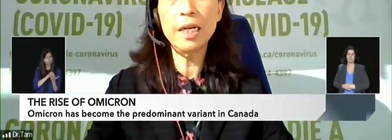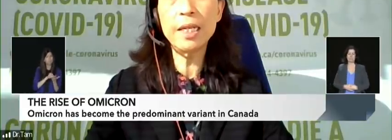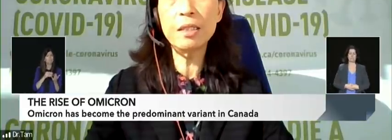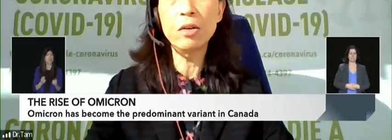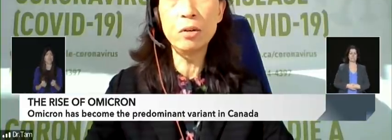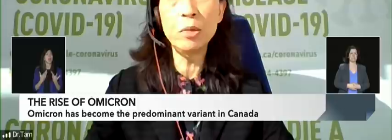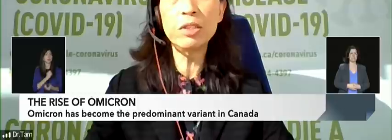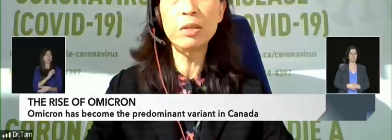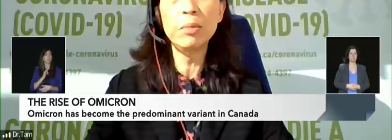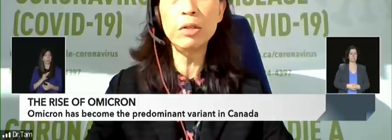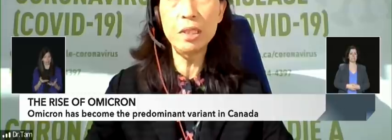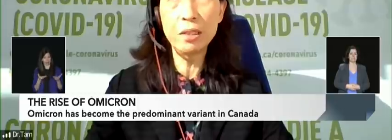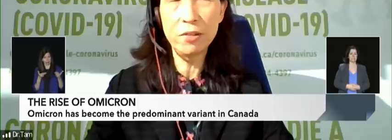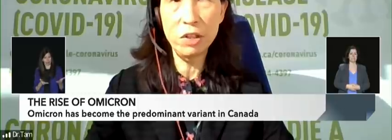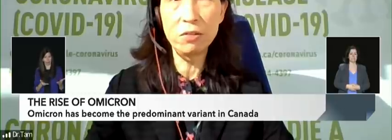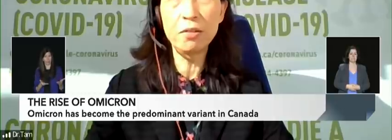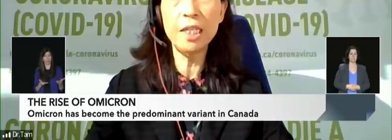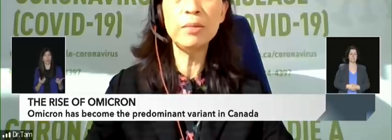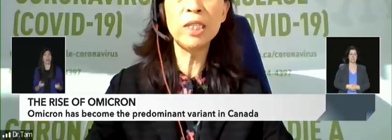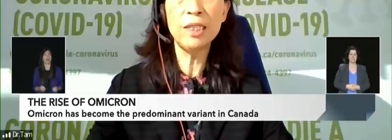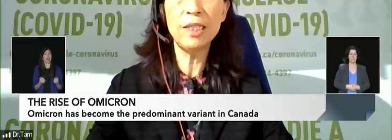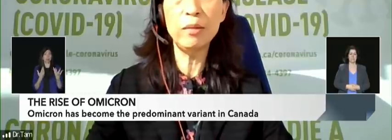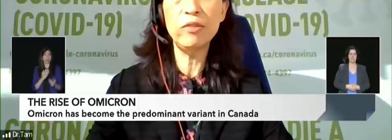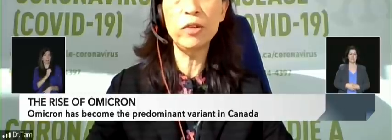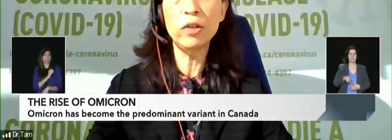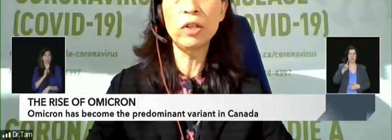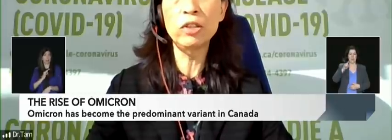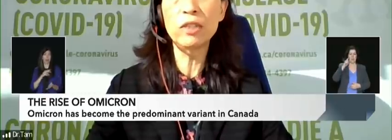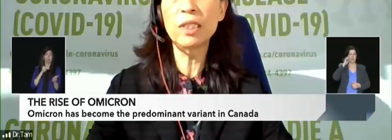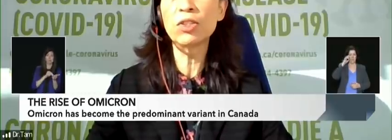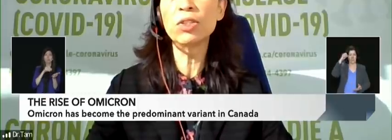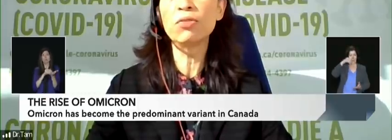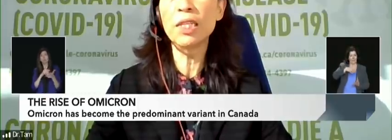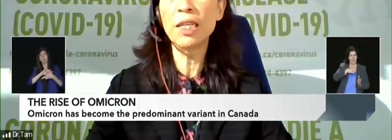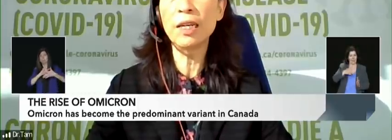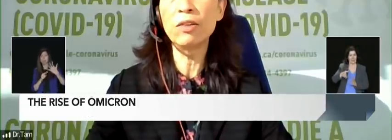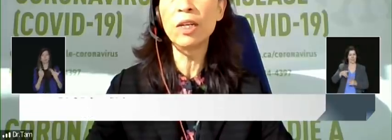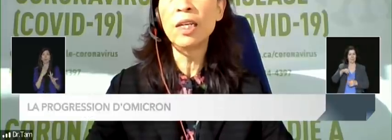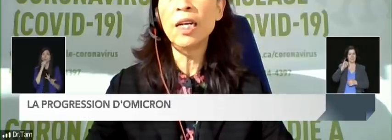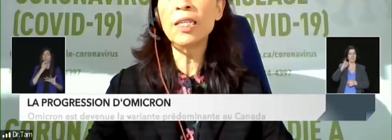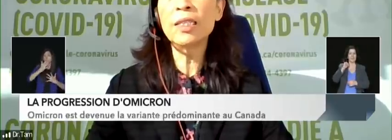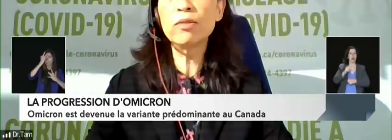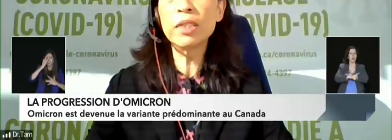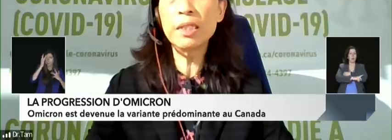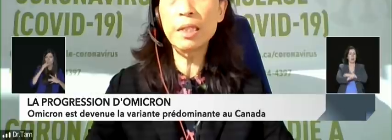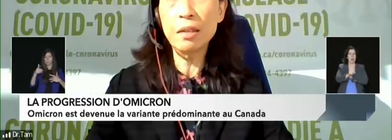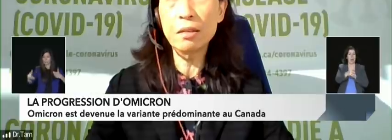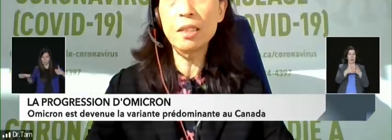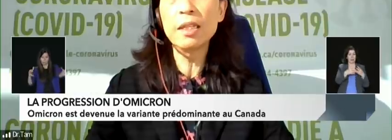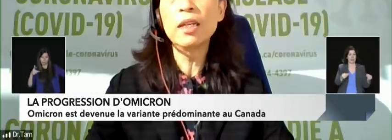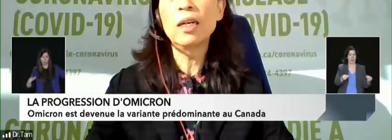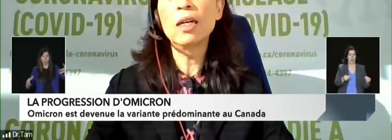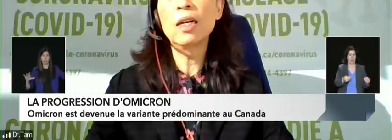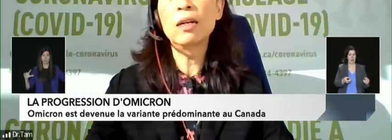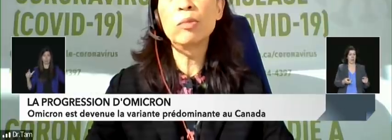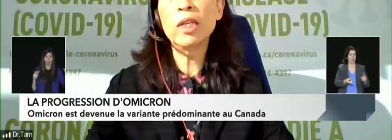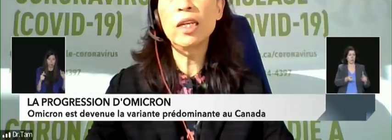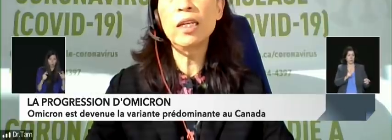that's almost the most difficult right living step for jurisdictions right now. And as a result,